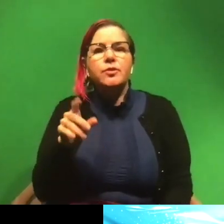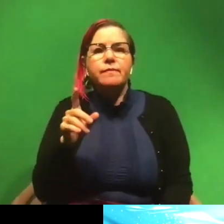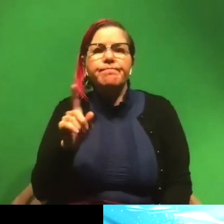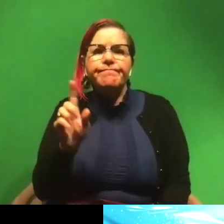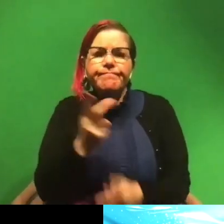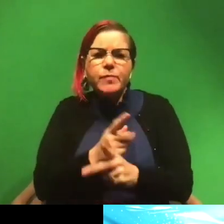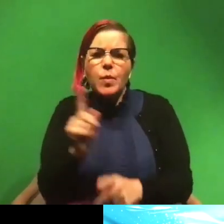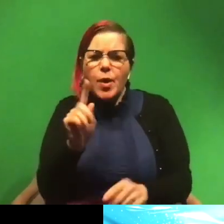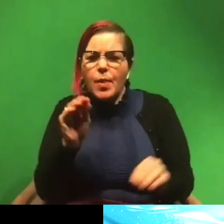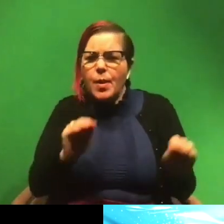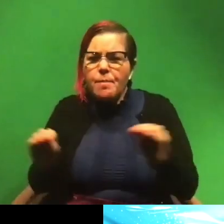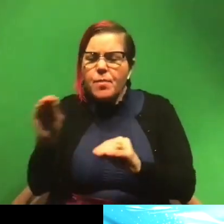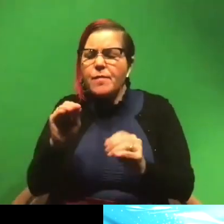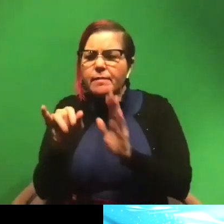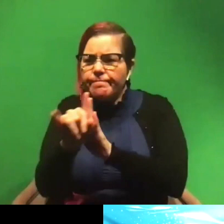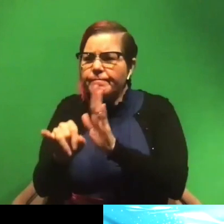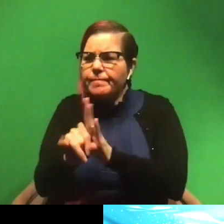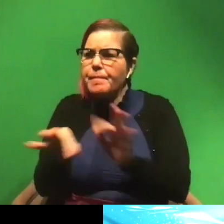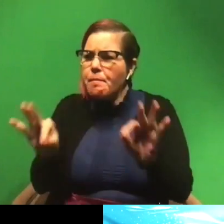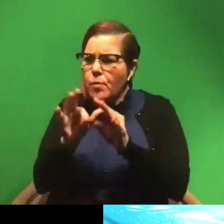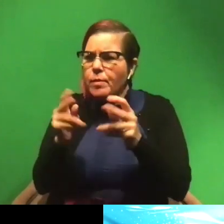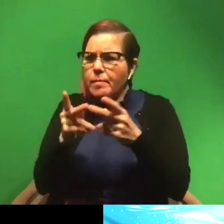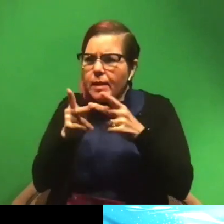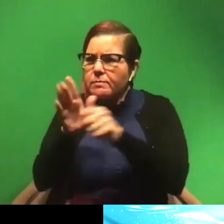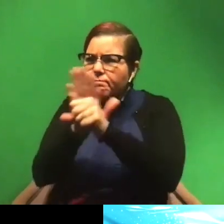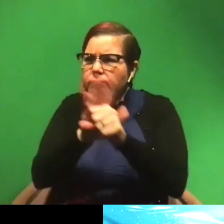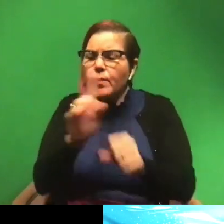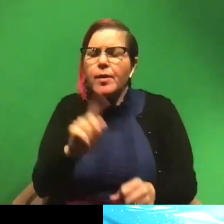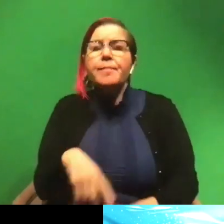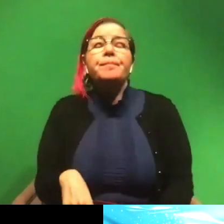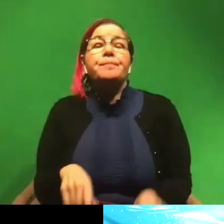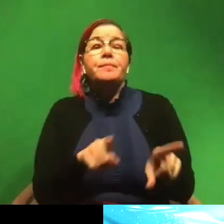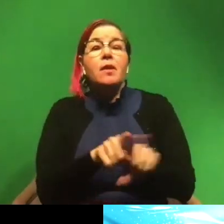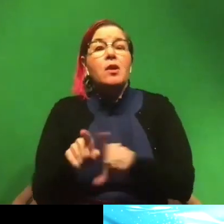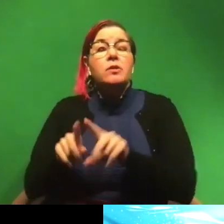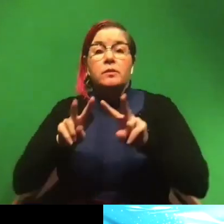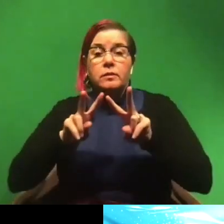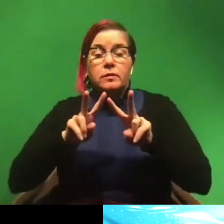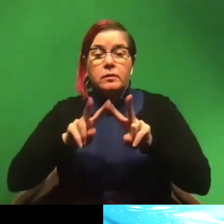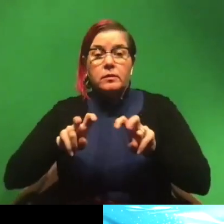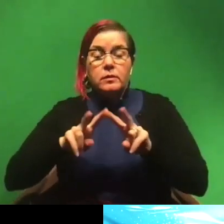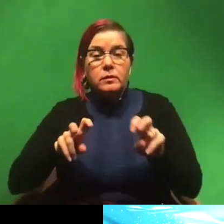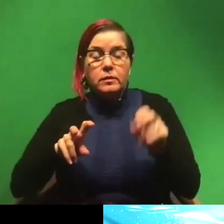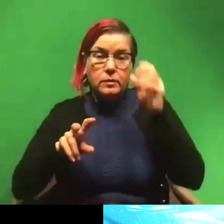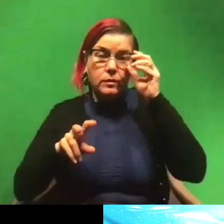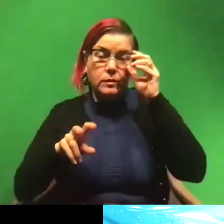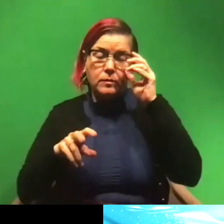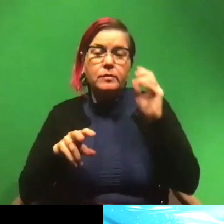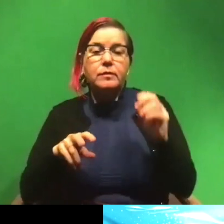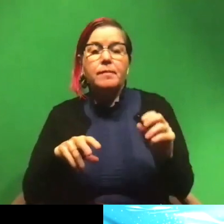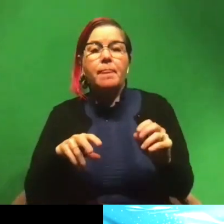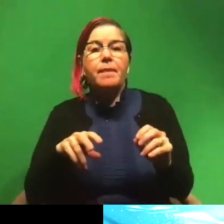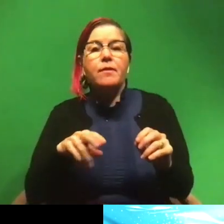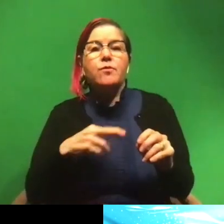and identify some places that were really important to them. I also looked at the risk for bycatch and fisheries.